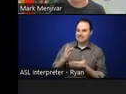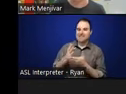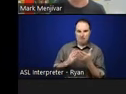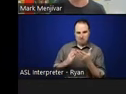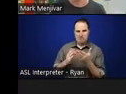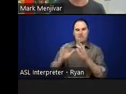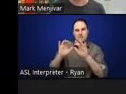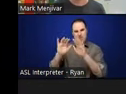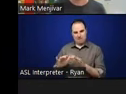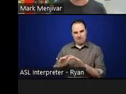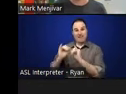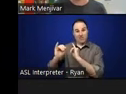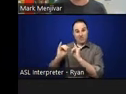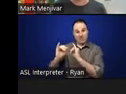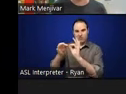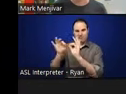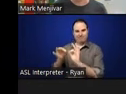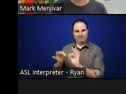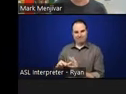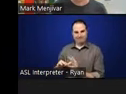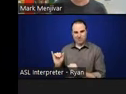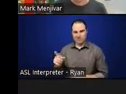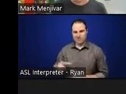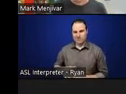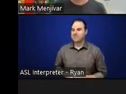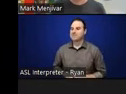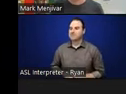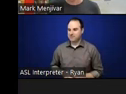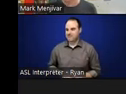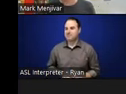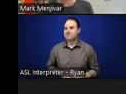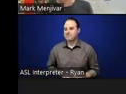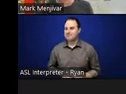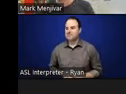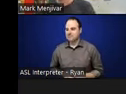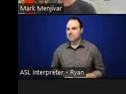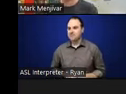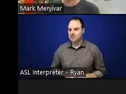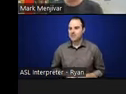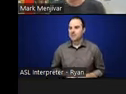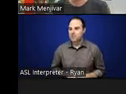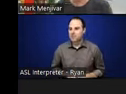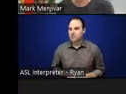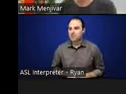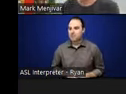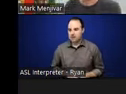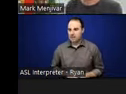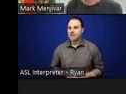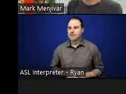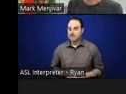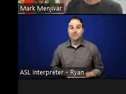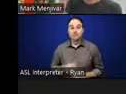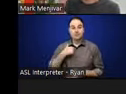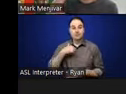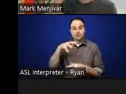for some of the interviews as well that are there. So one thing I was really reminded about inside of this